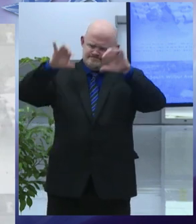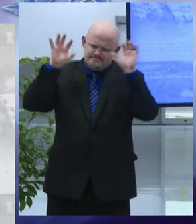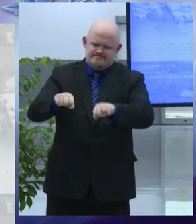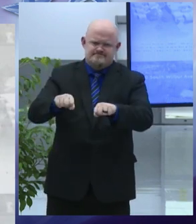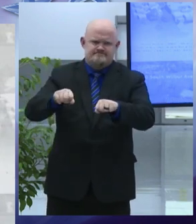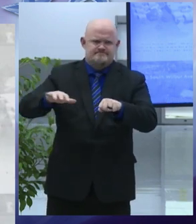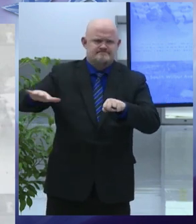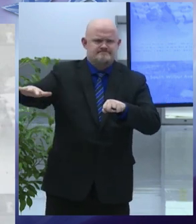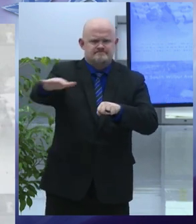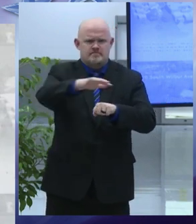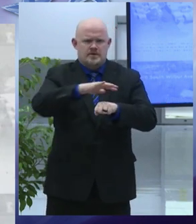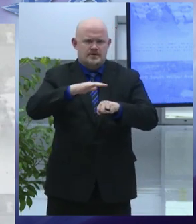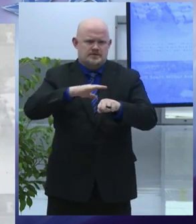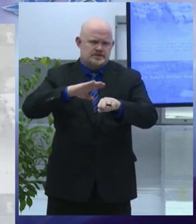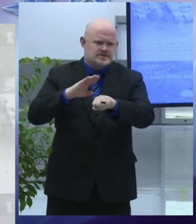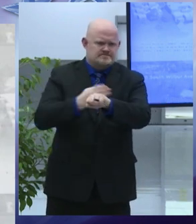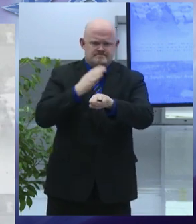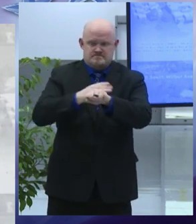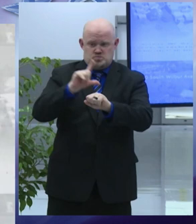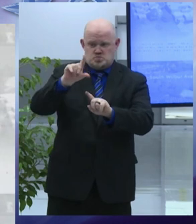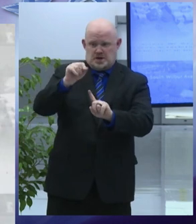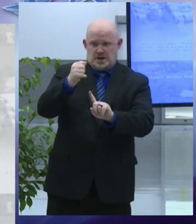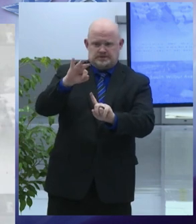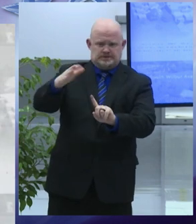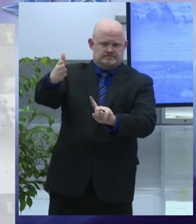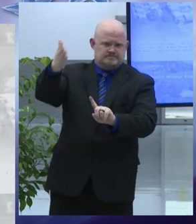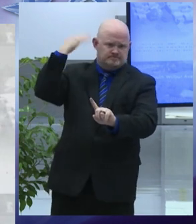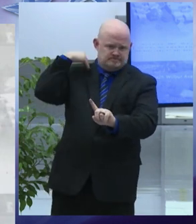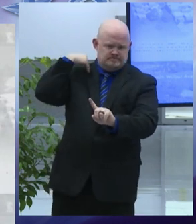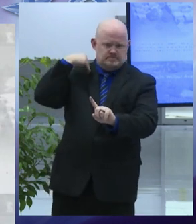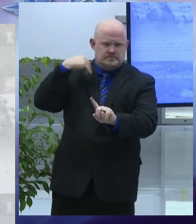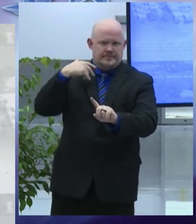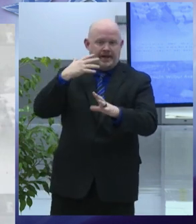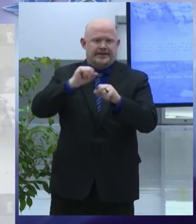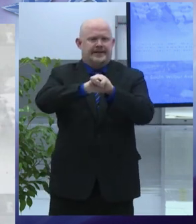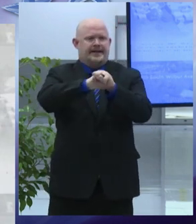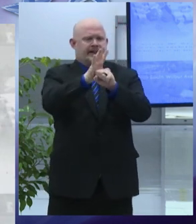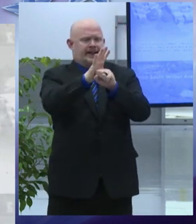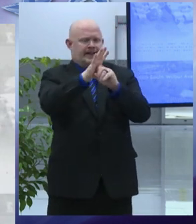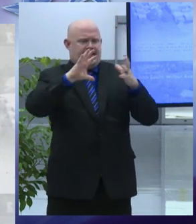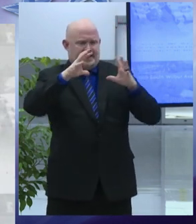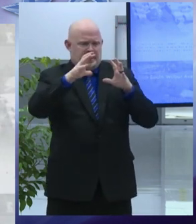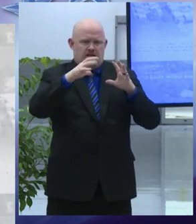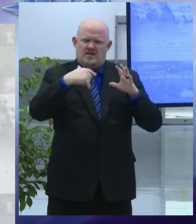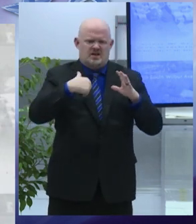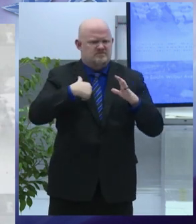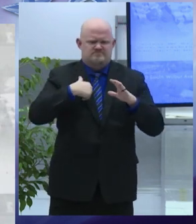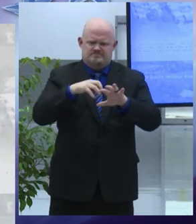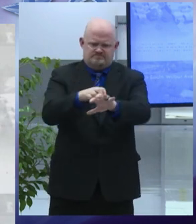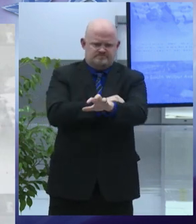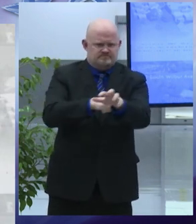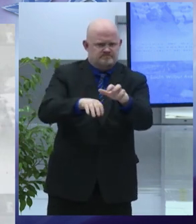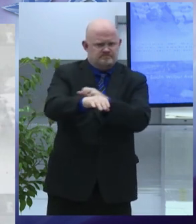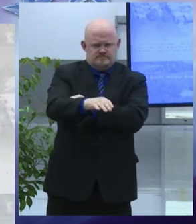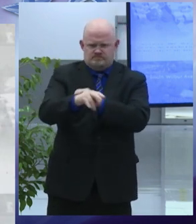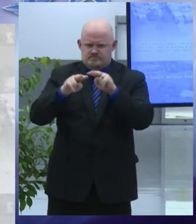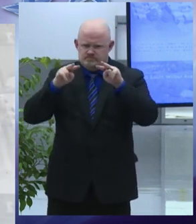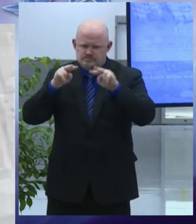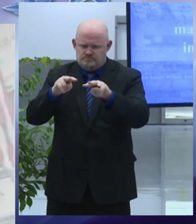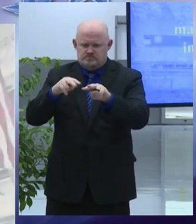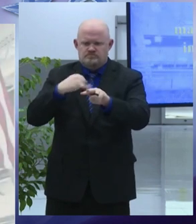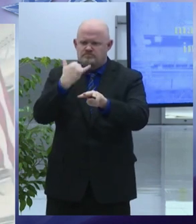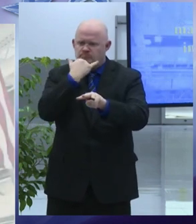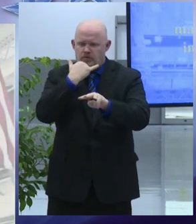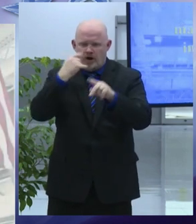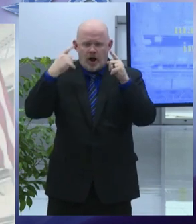with neighborhood stakeholders including second district common counselor pat hogan we are ready to write the next chapter for this transformative site as part of